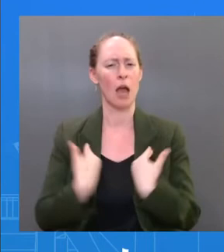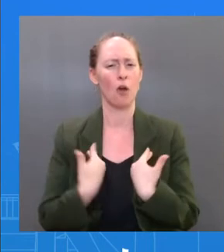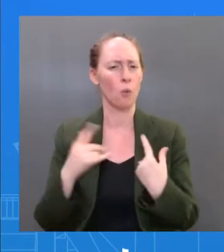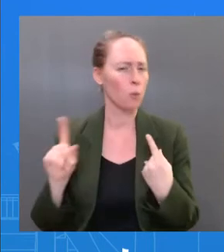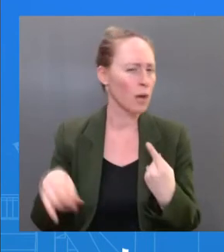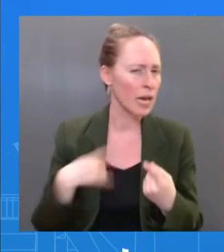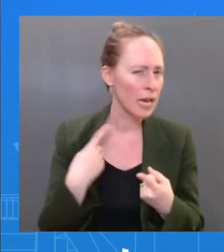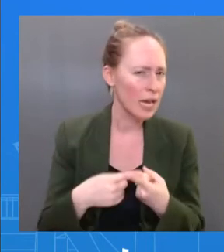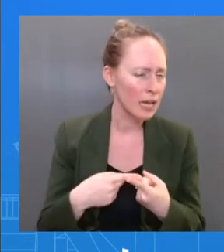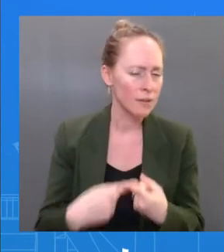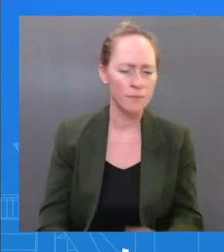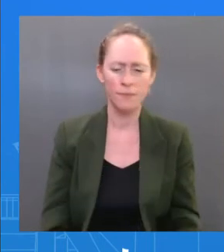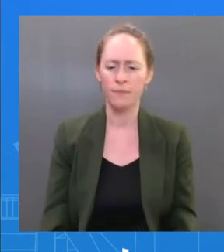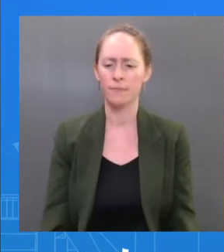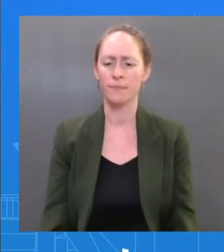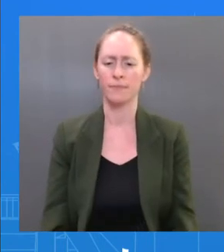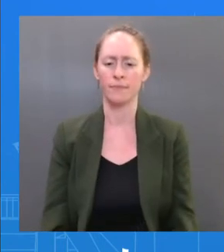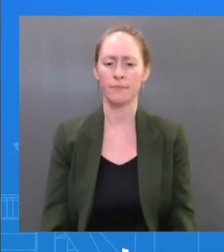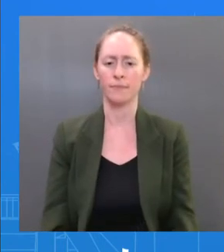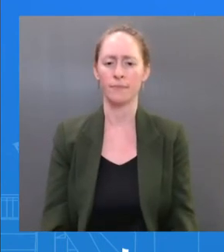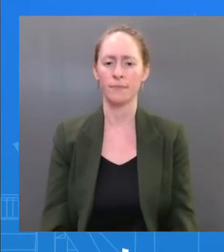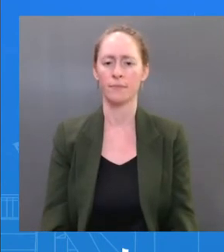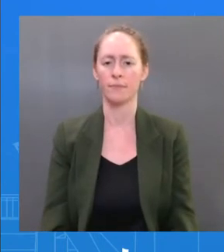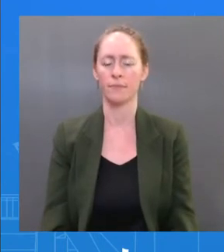I spoke to the doctor. I spoke to the President.